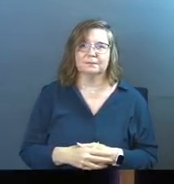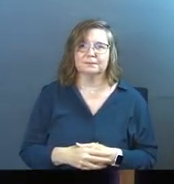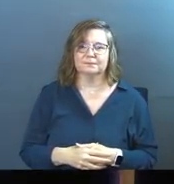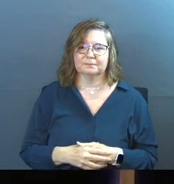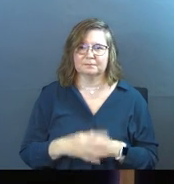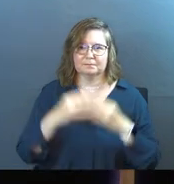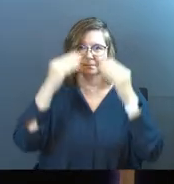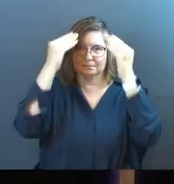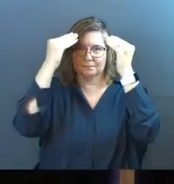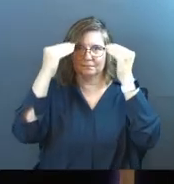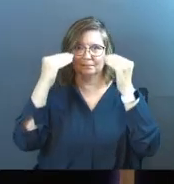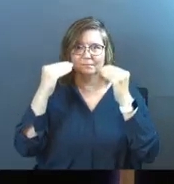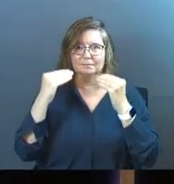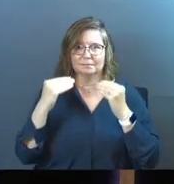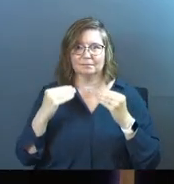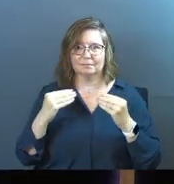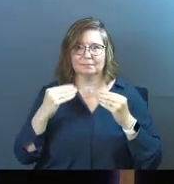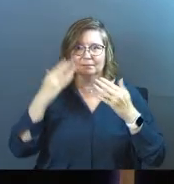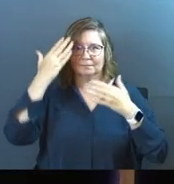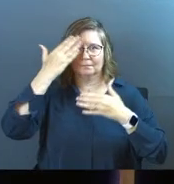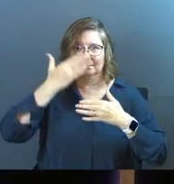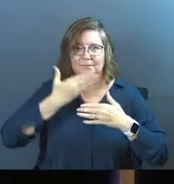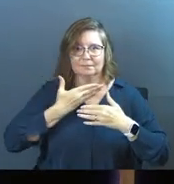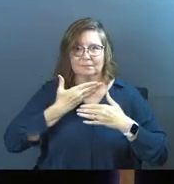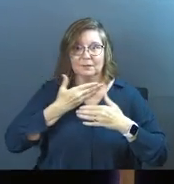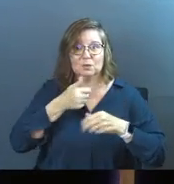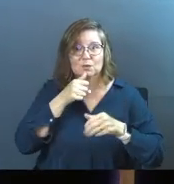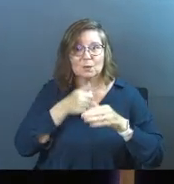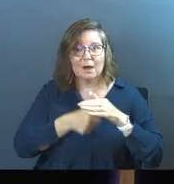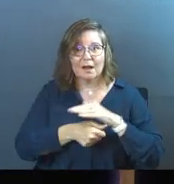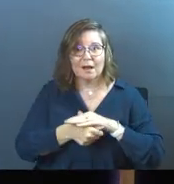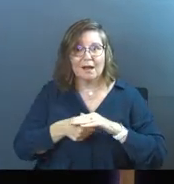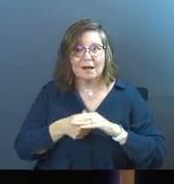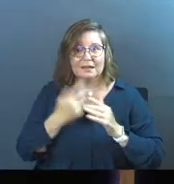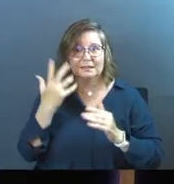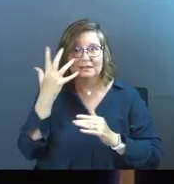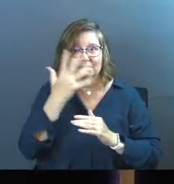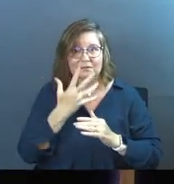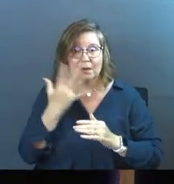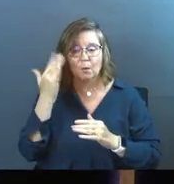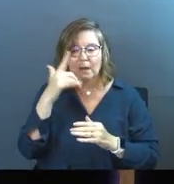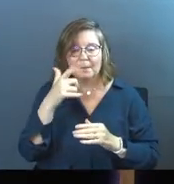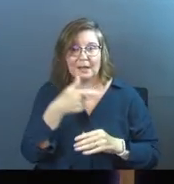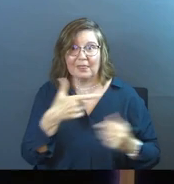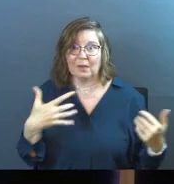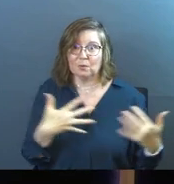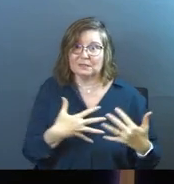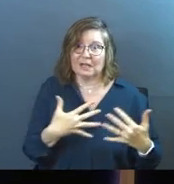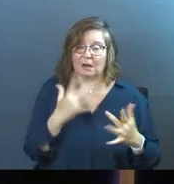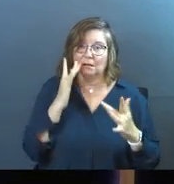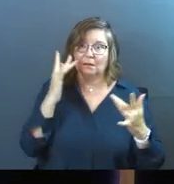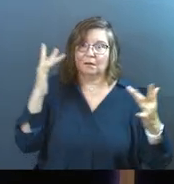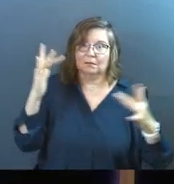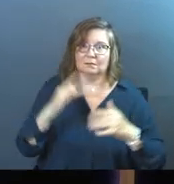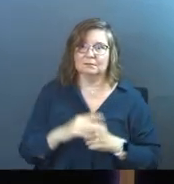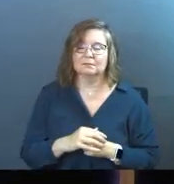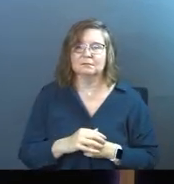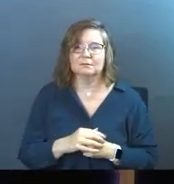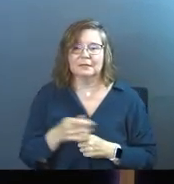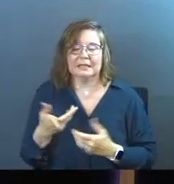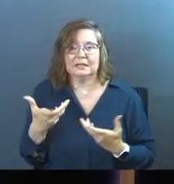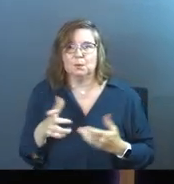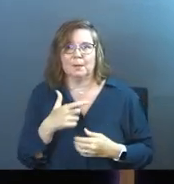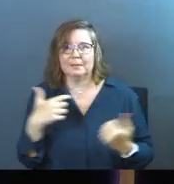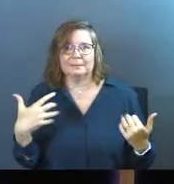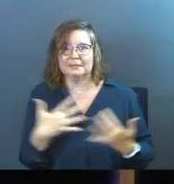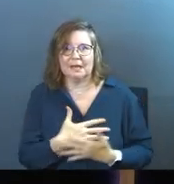He put a veil over his face to hide it because they were scared. And he